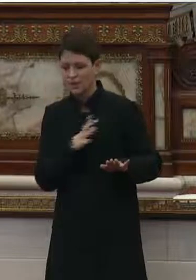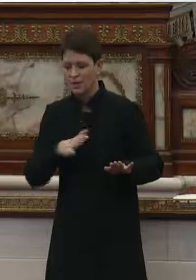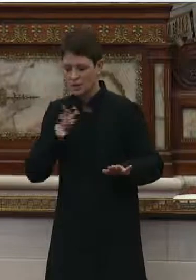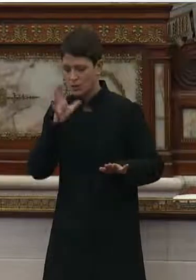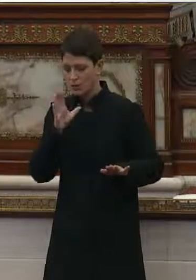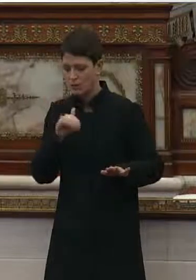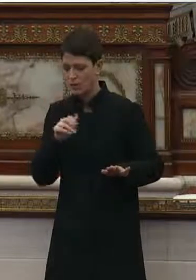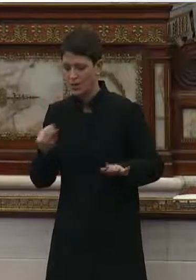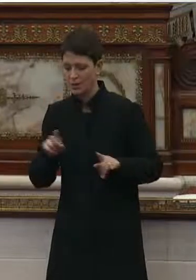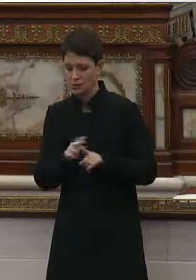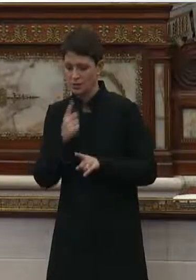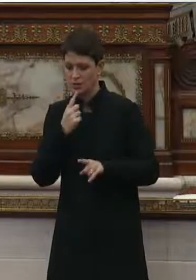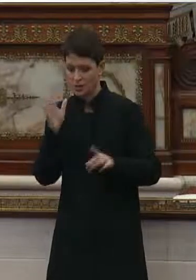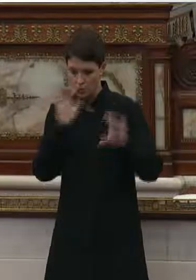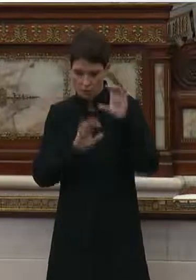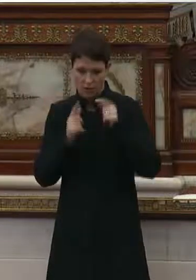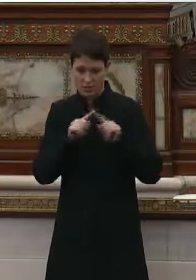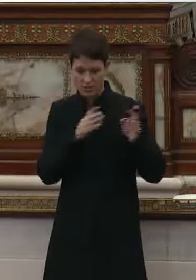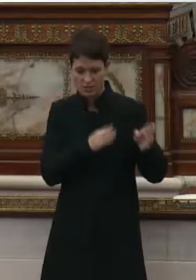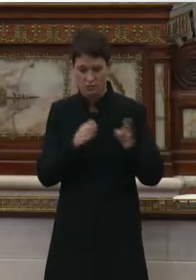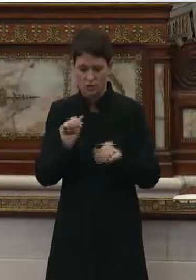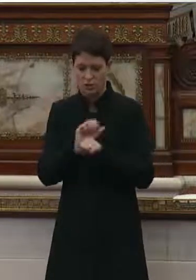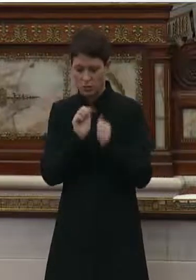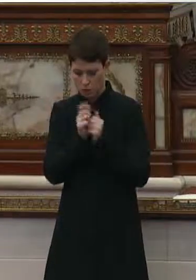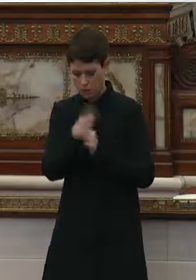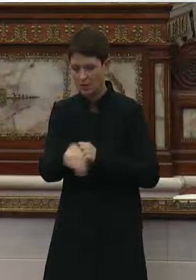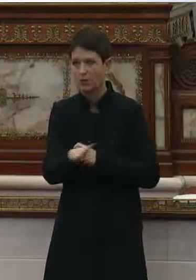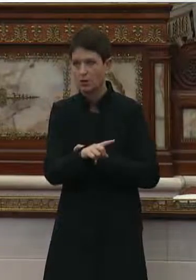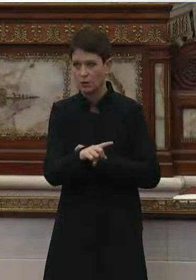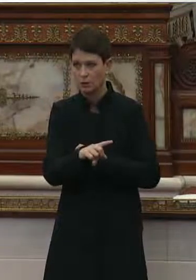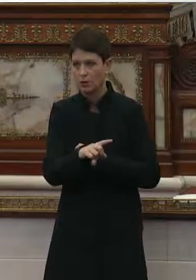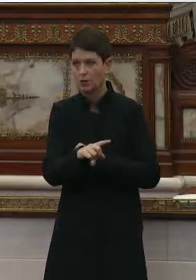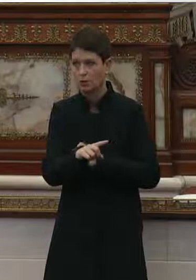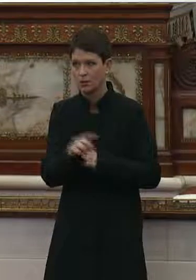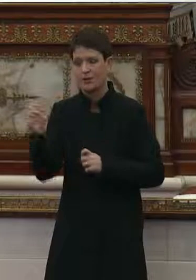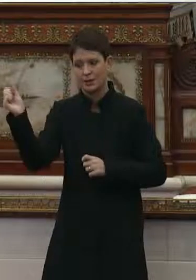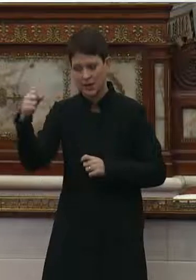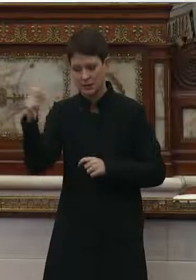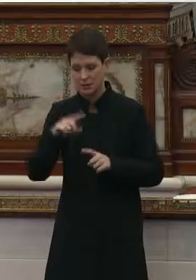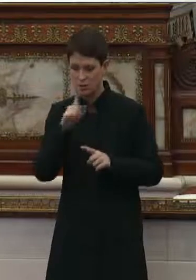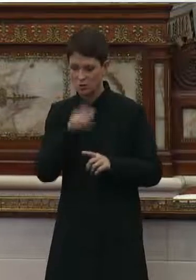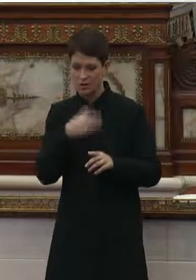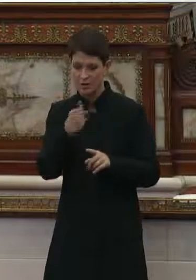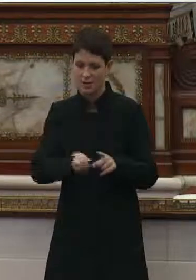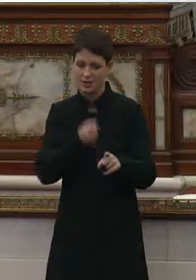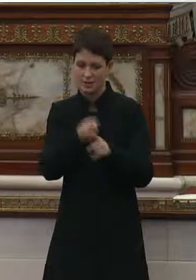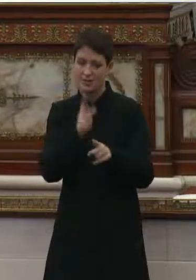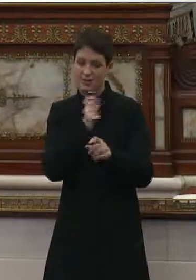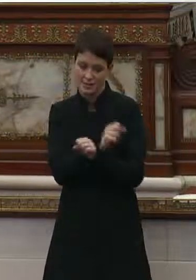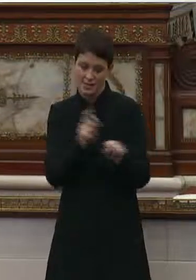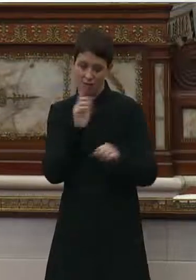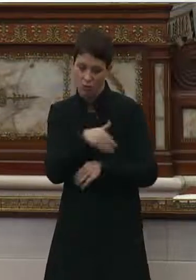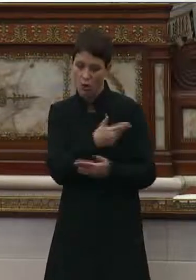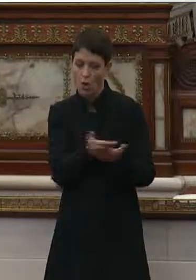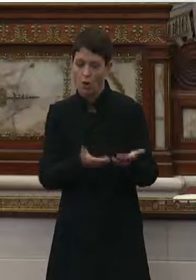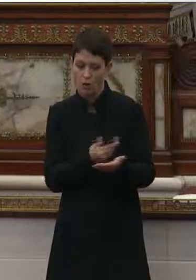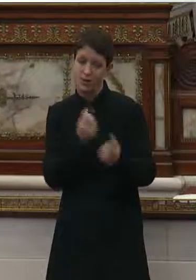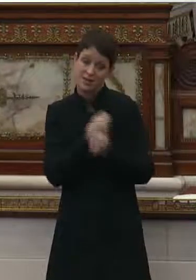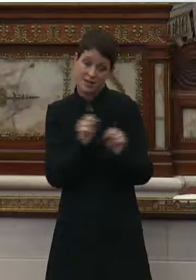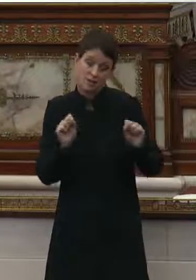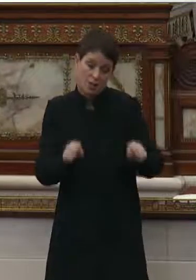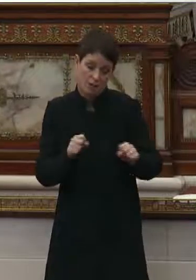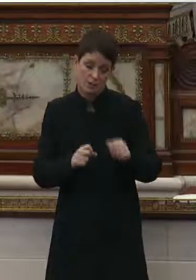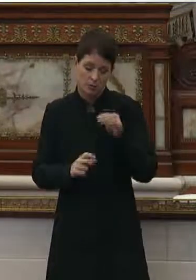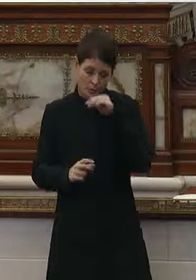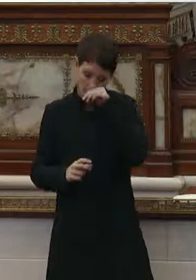also said that we're looking to find ways to work with you to ensure that this next wave is safe or as safe as possible.